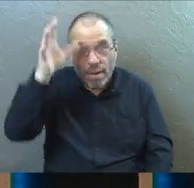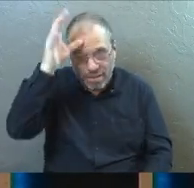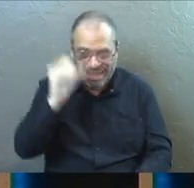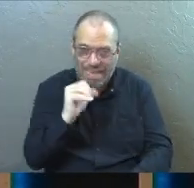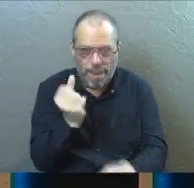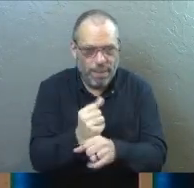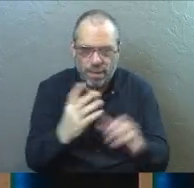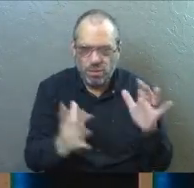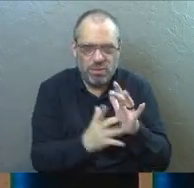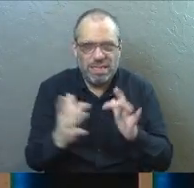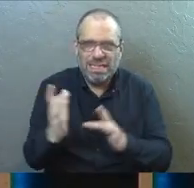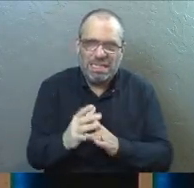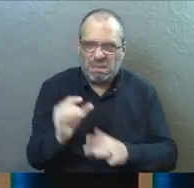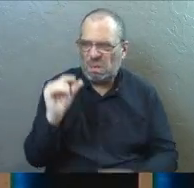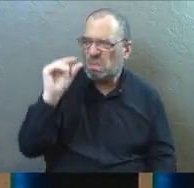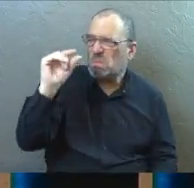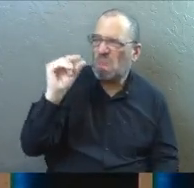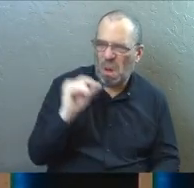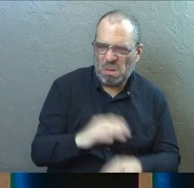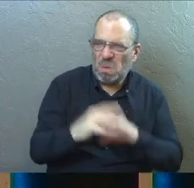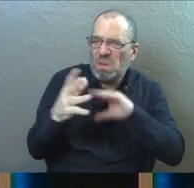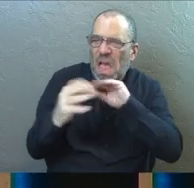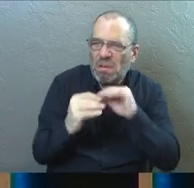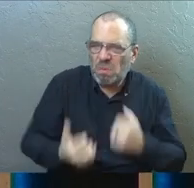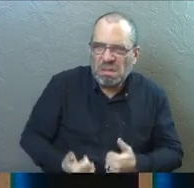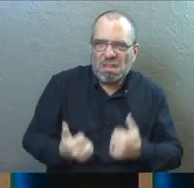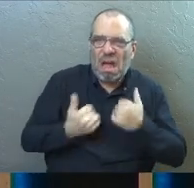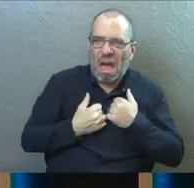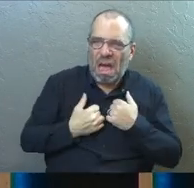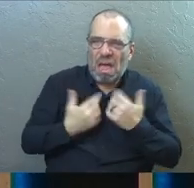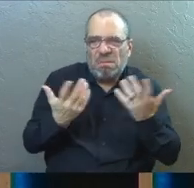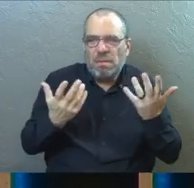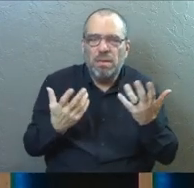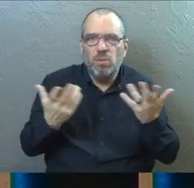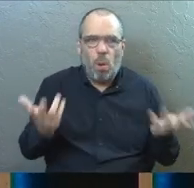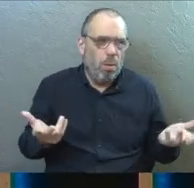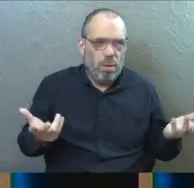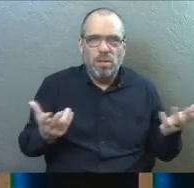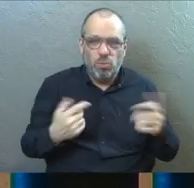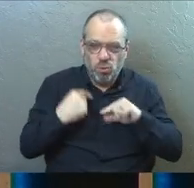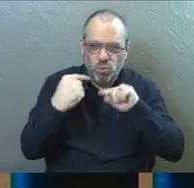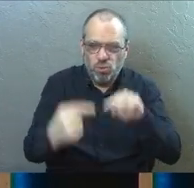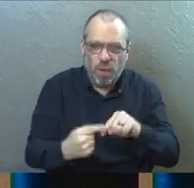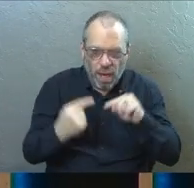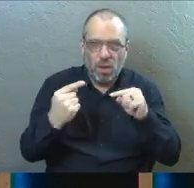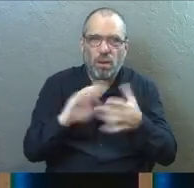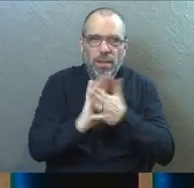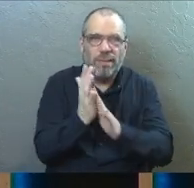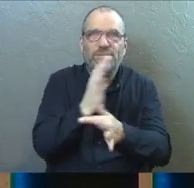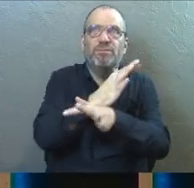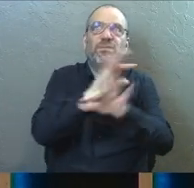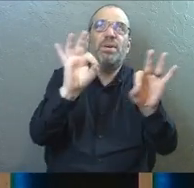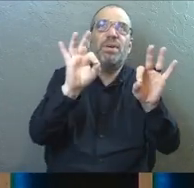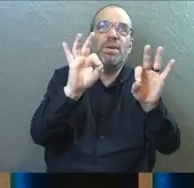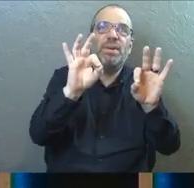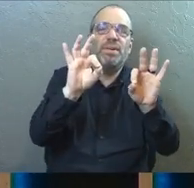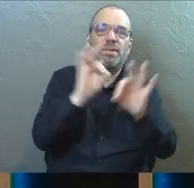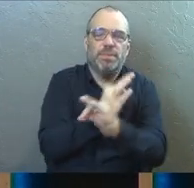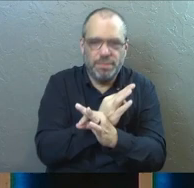whole life. He was just this sliver. He was just this extra in their life. And so you struggle to get free of that.